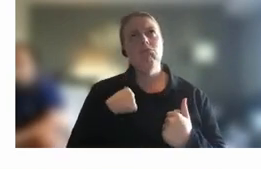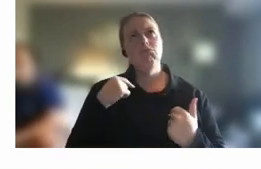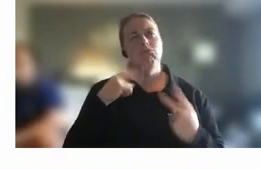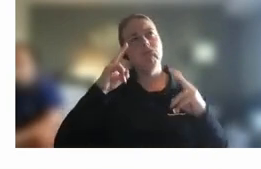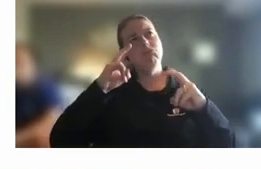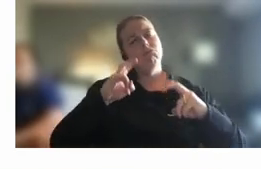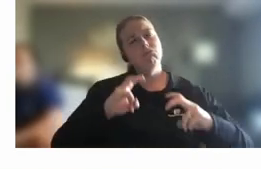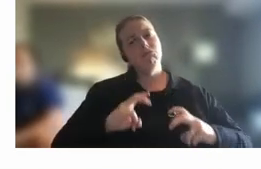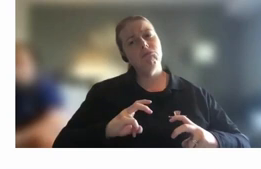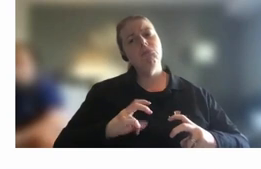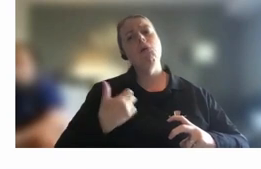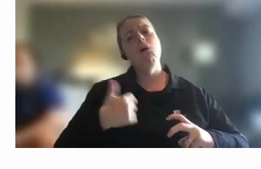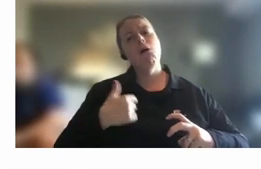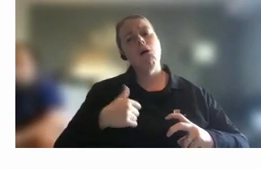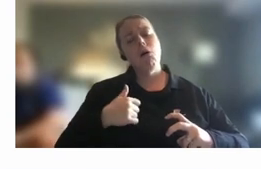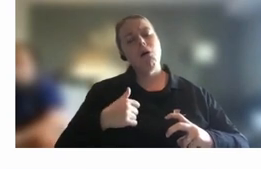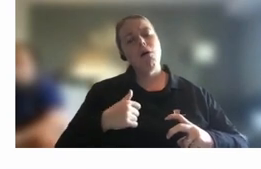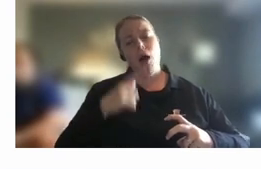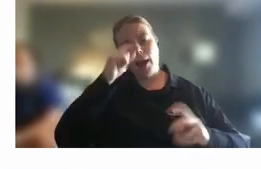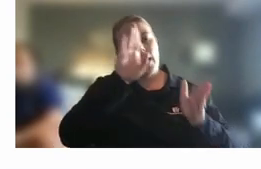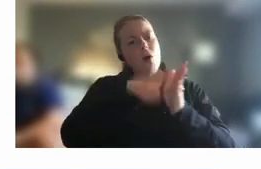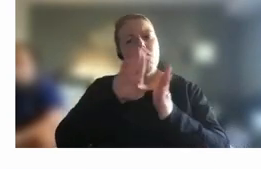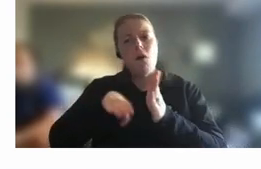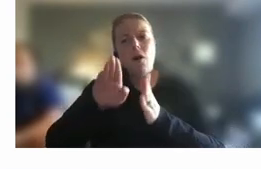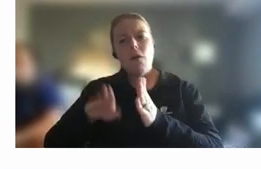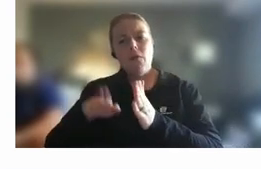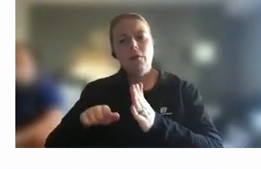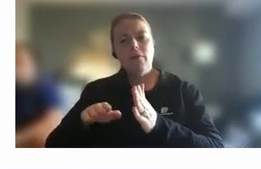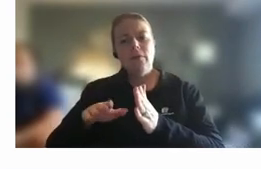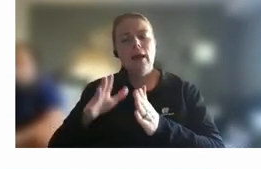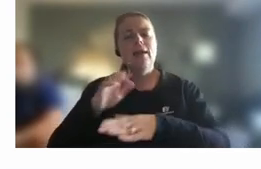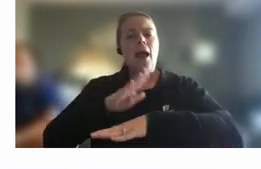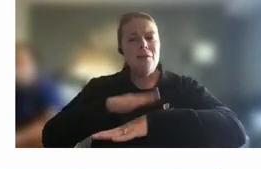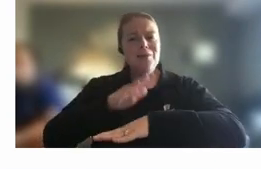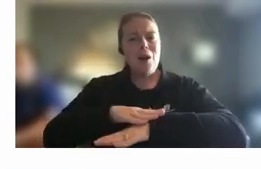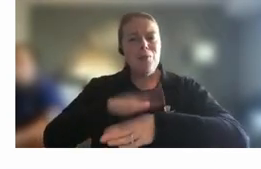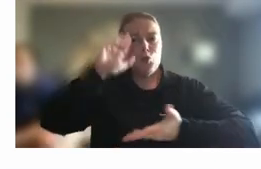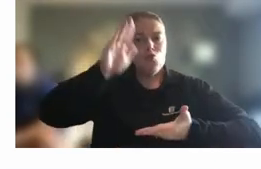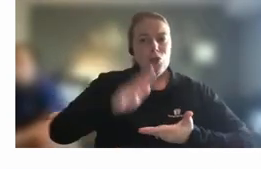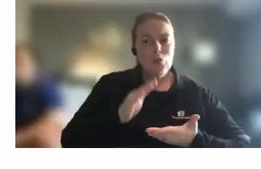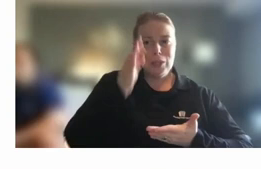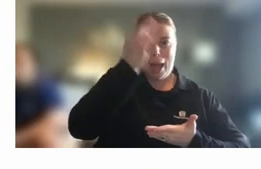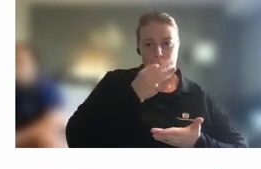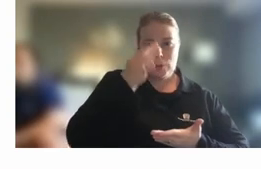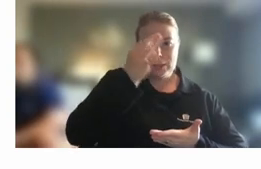actually able to find the time that i needed to to um find my reduction in working hours that i needed to with my new arrangements it was